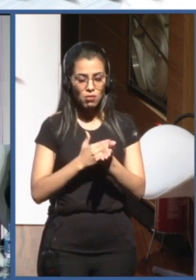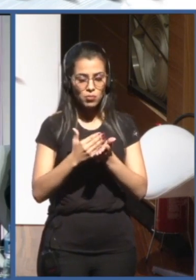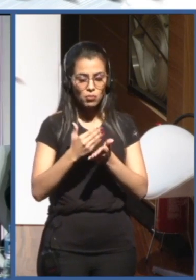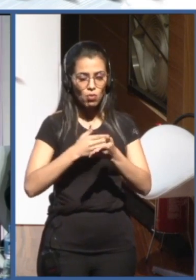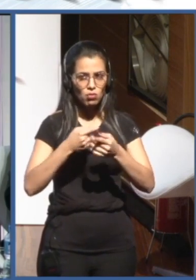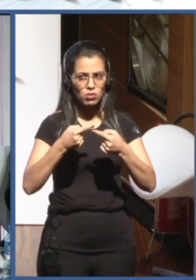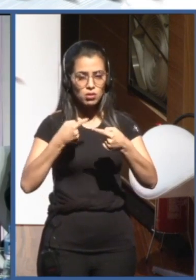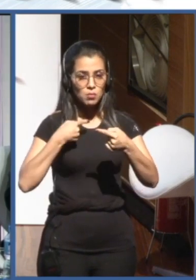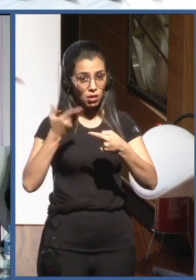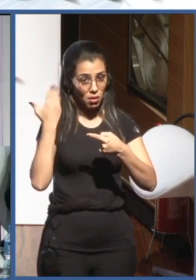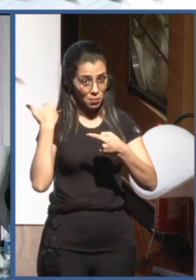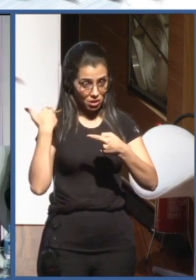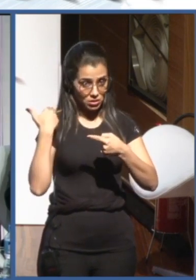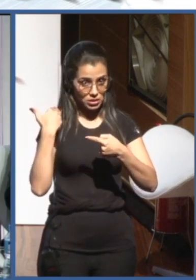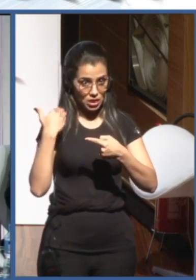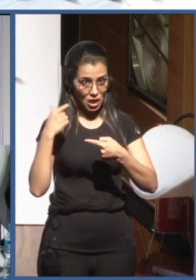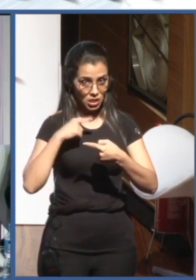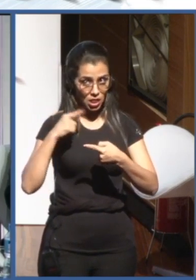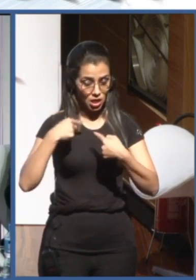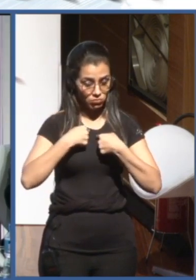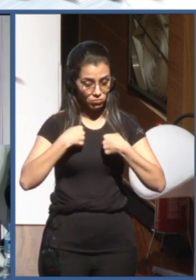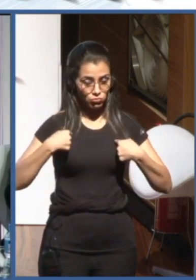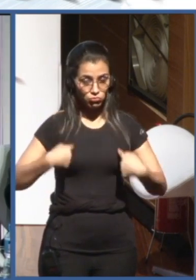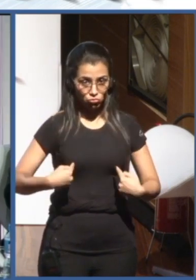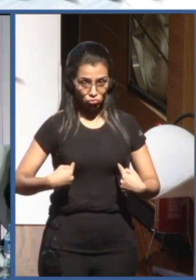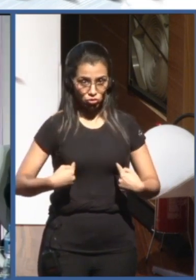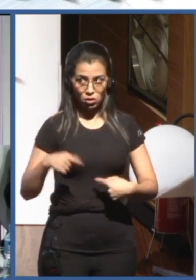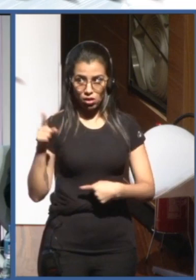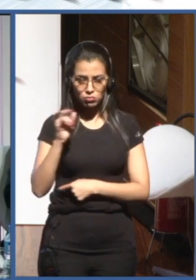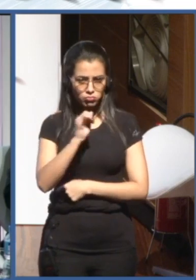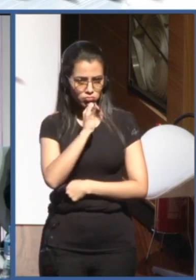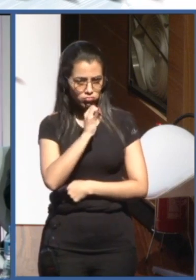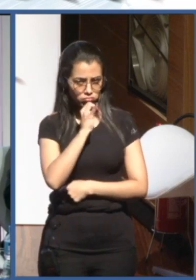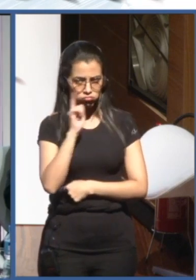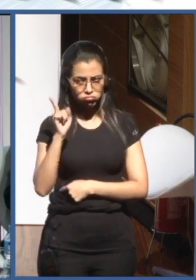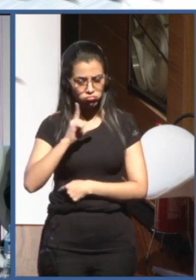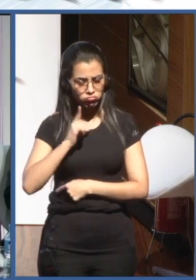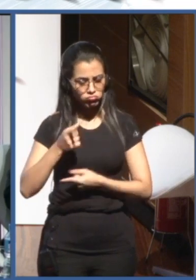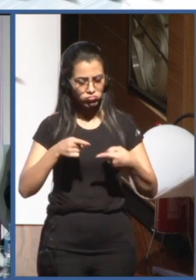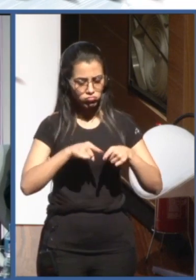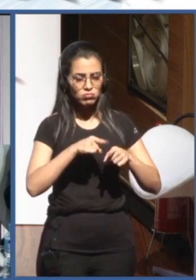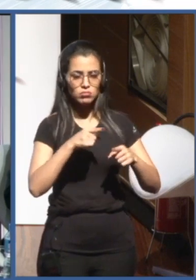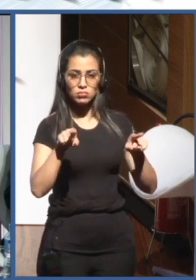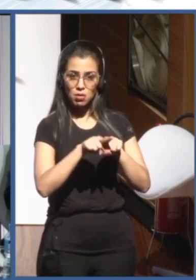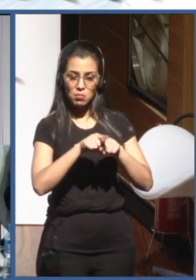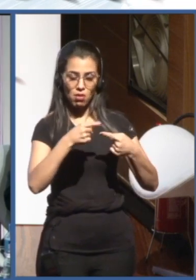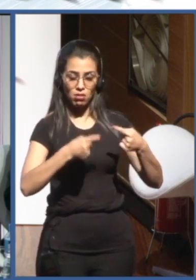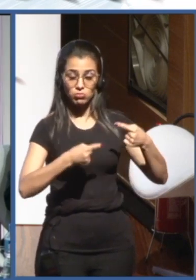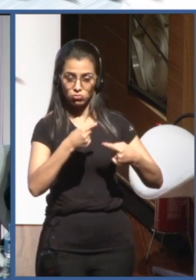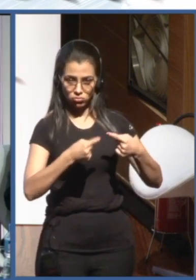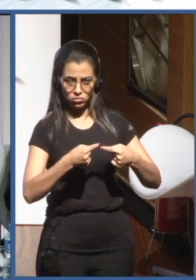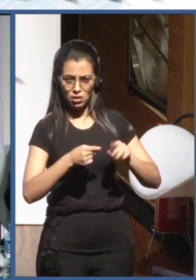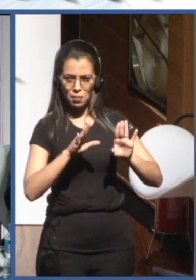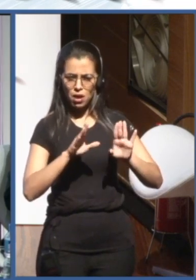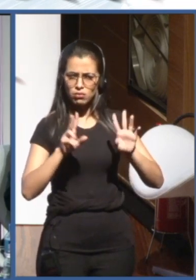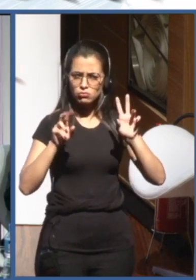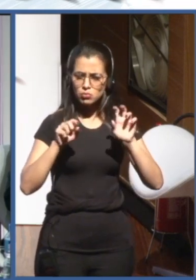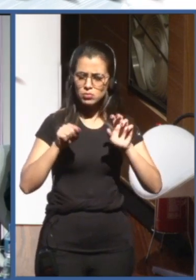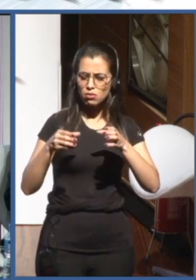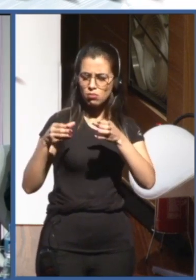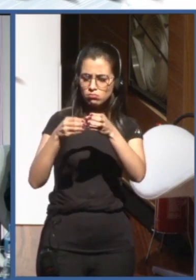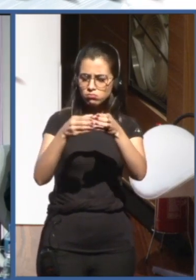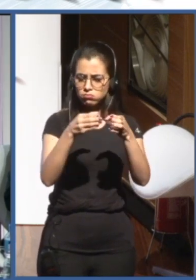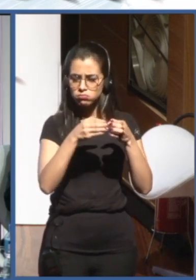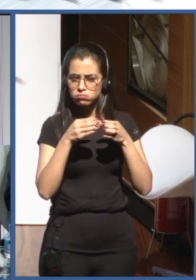Again, AI is a part of the discussion. When I say, you know, groups, these are groups run by member states, also